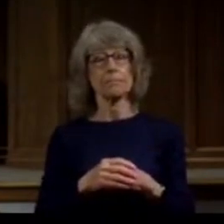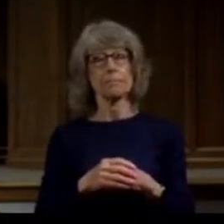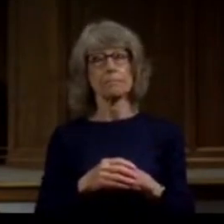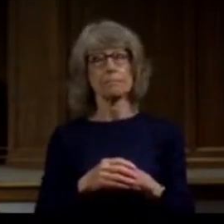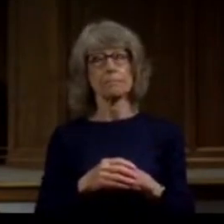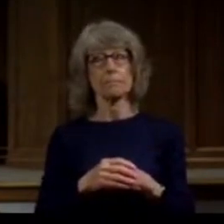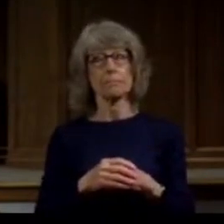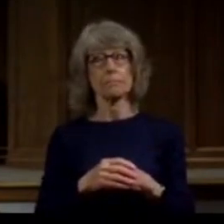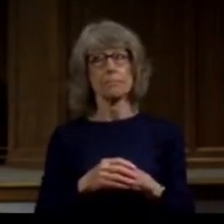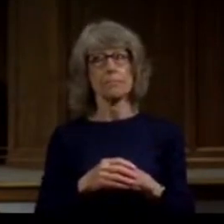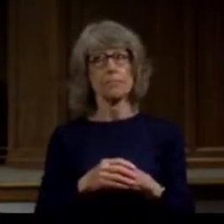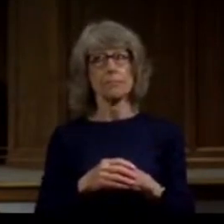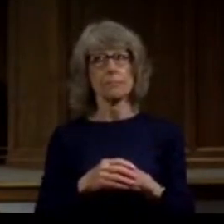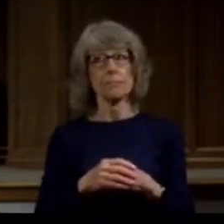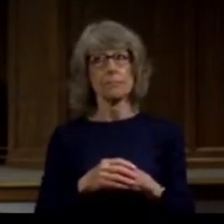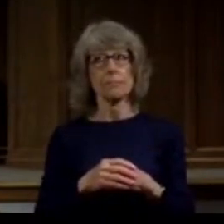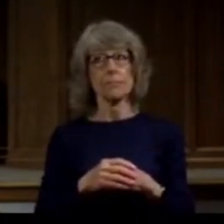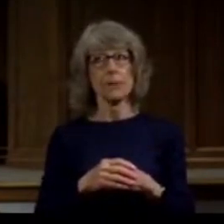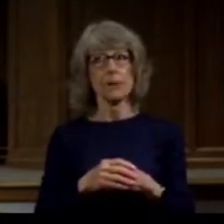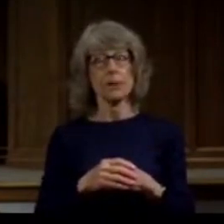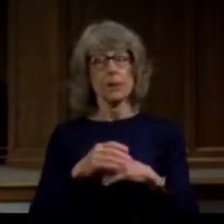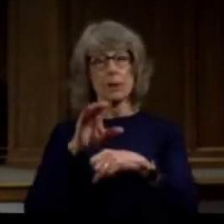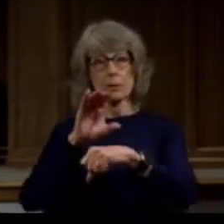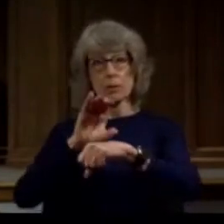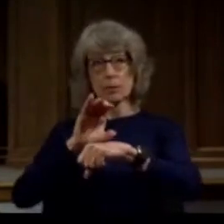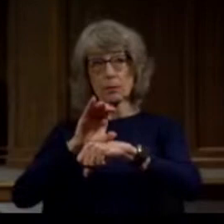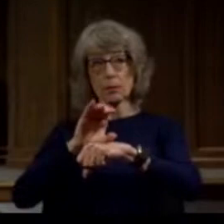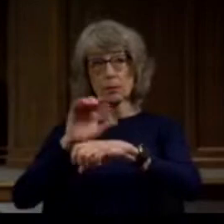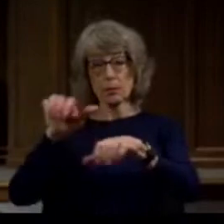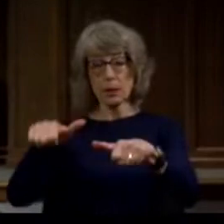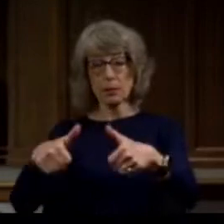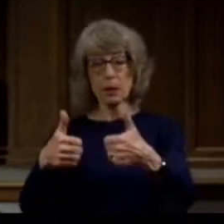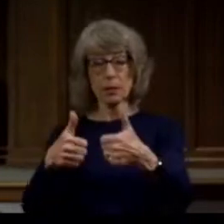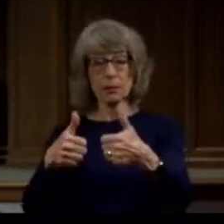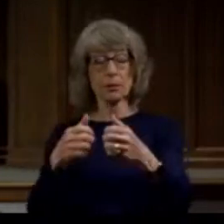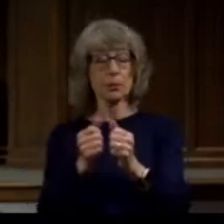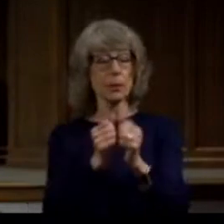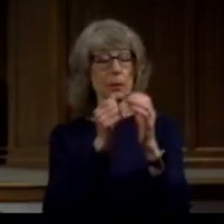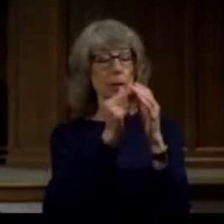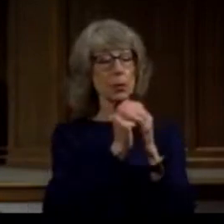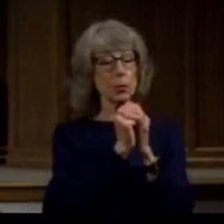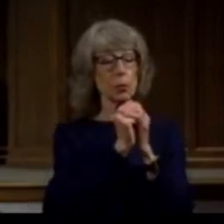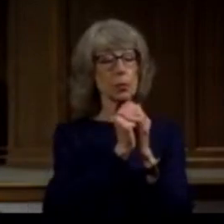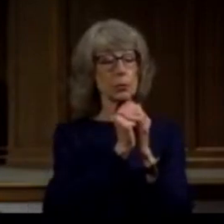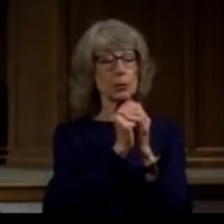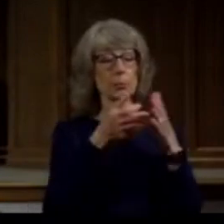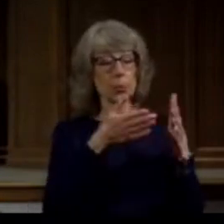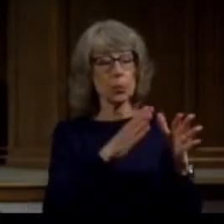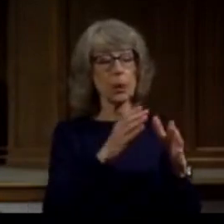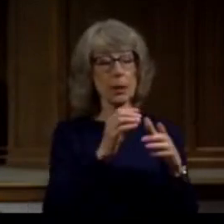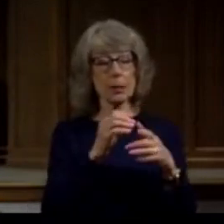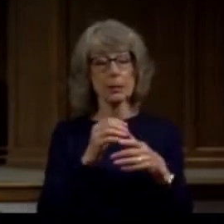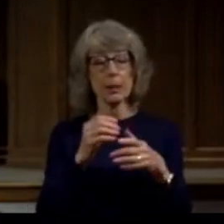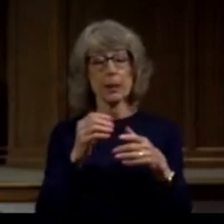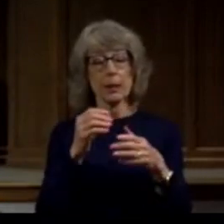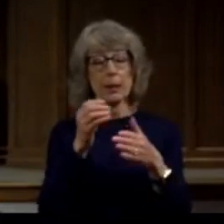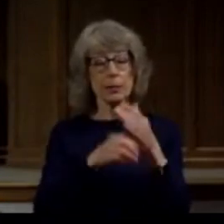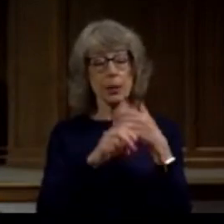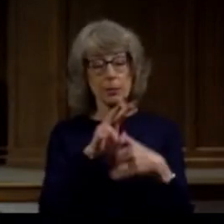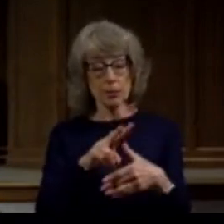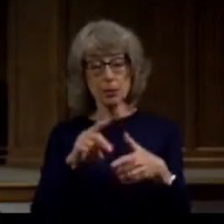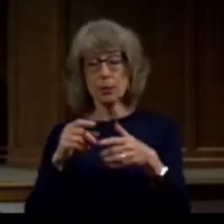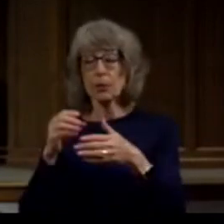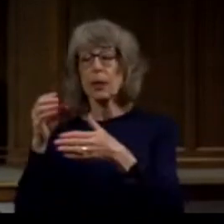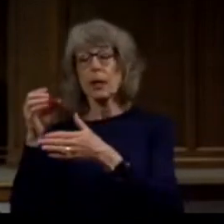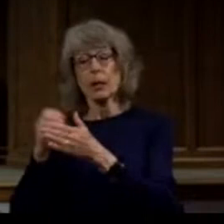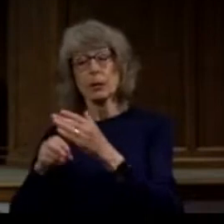the church had challenges with worship style in 1 Timothy 2 in 1 Timothy 3 the early church